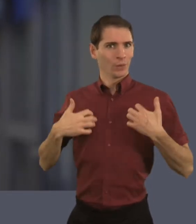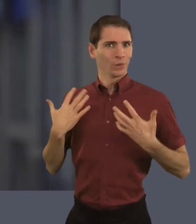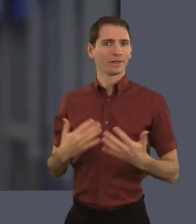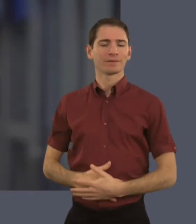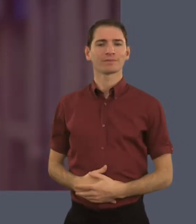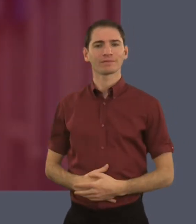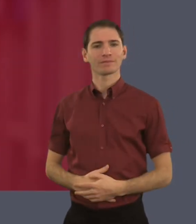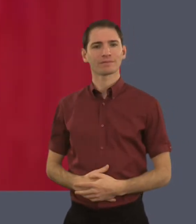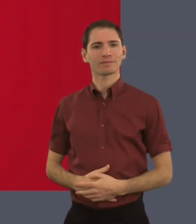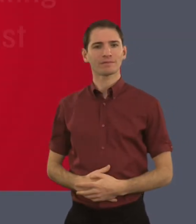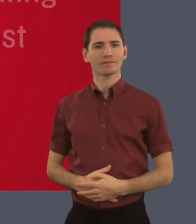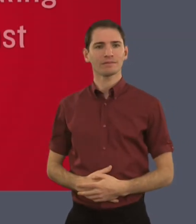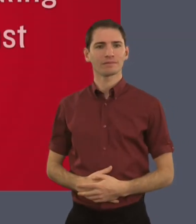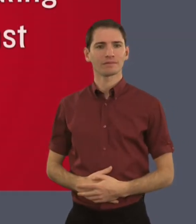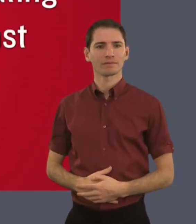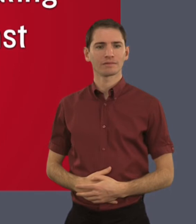feel excited for the future.